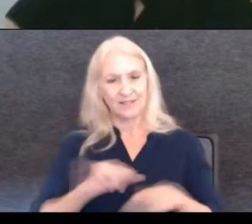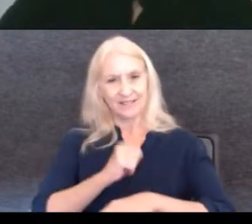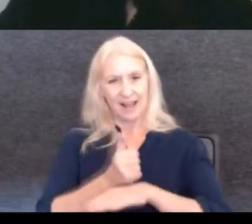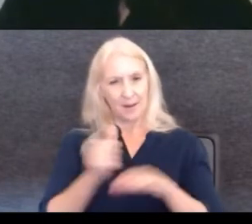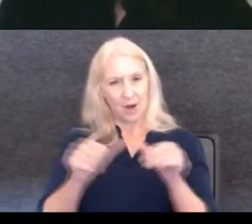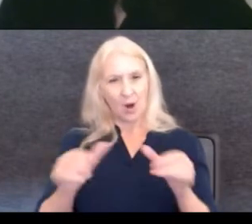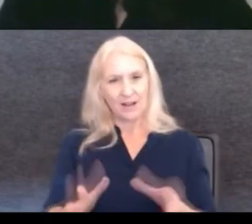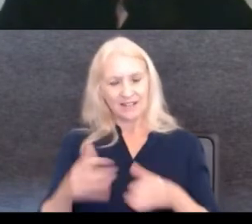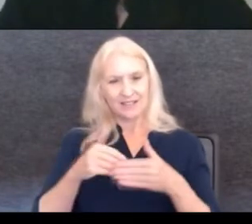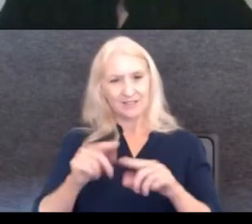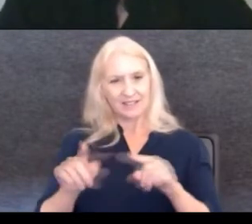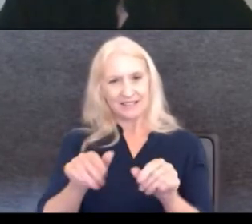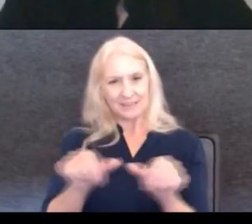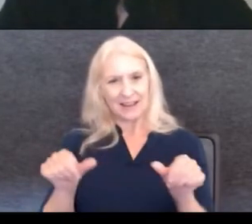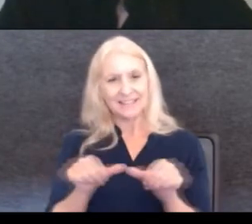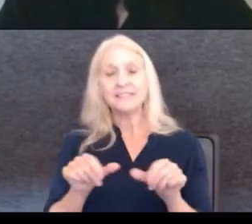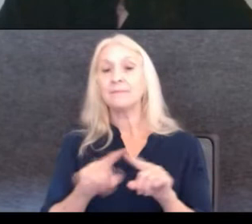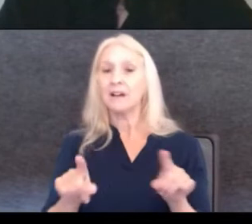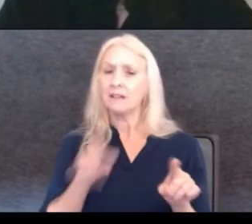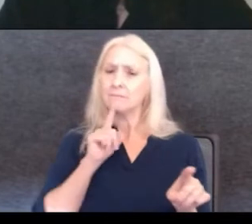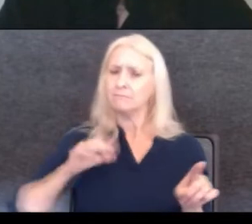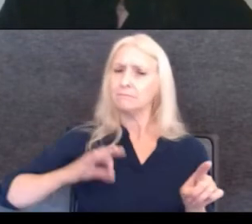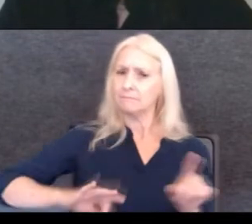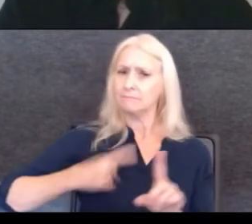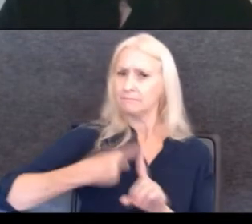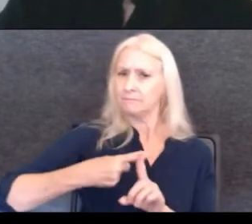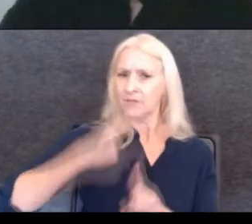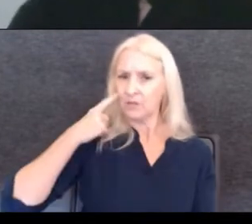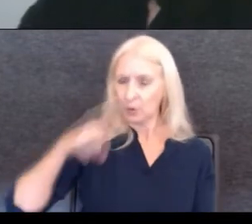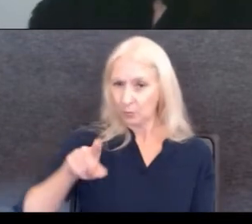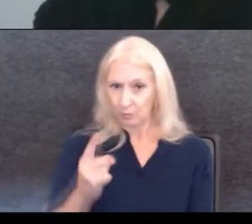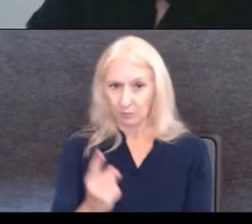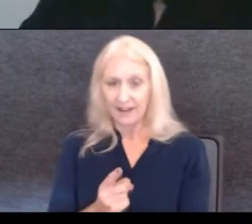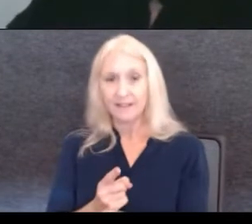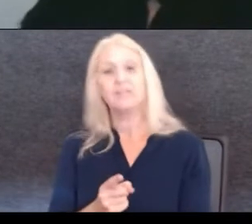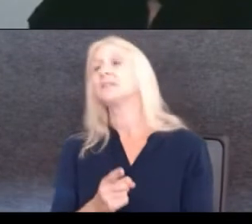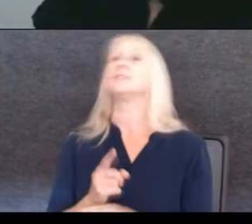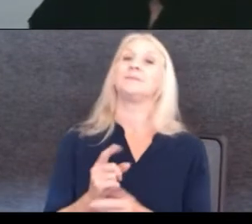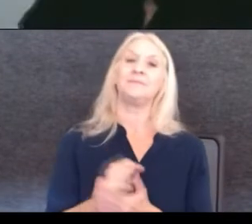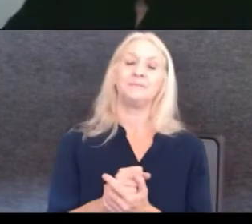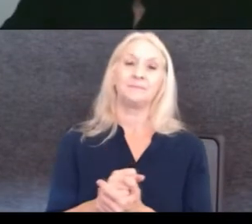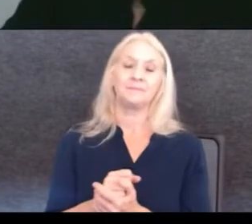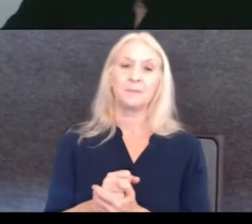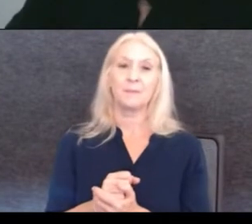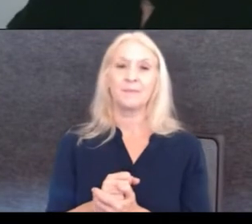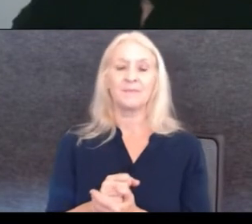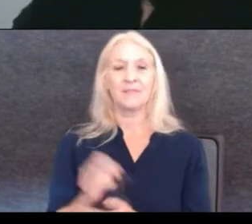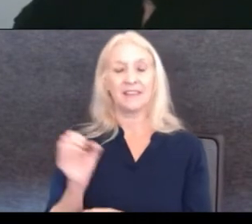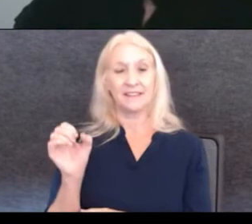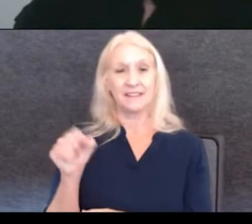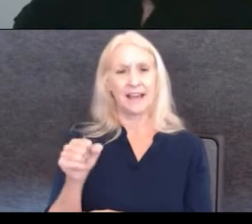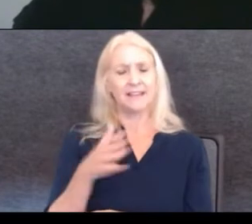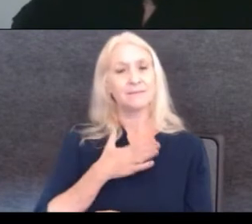but that's, that seems to be an advantage for you, right? Yeah, actually, I, I, my